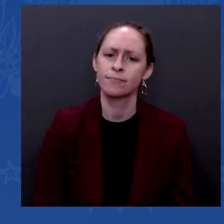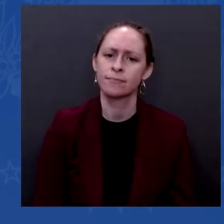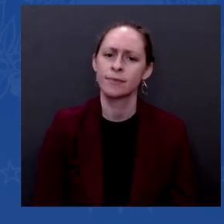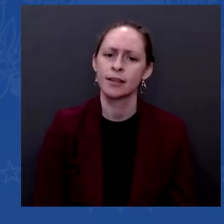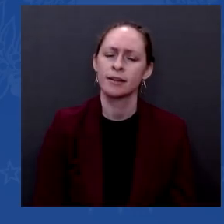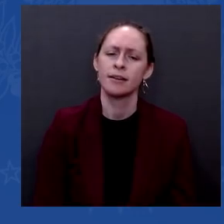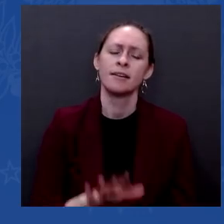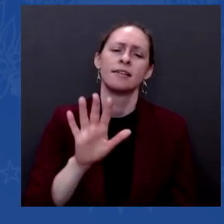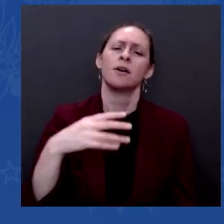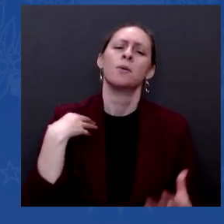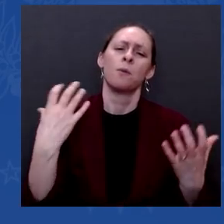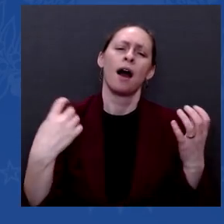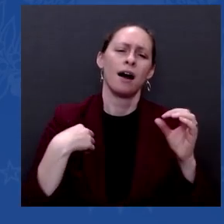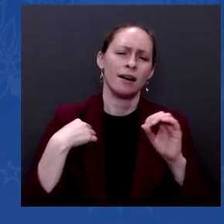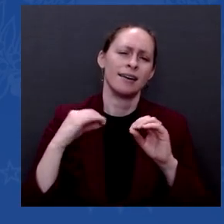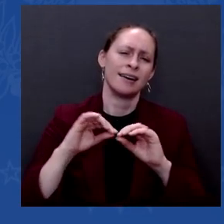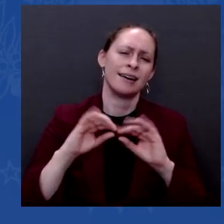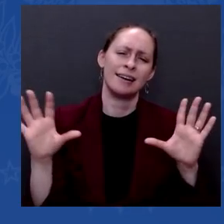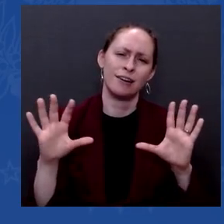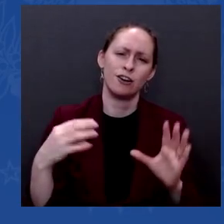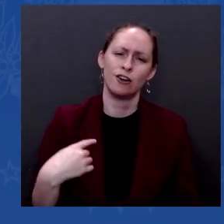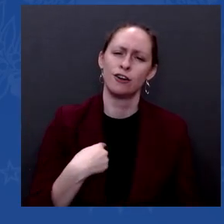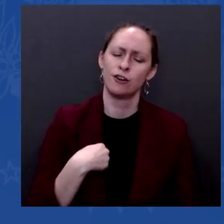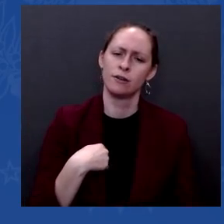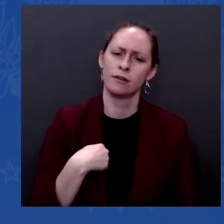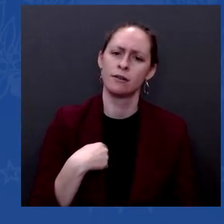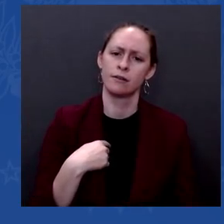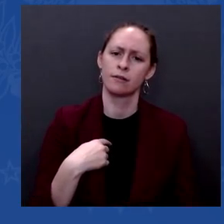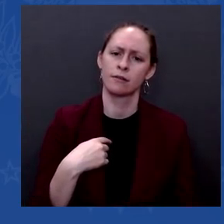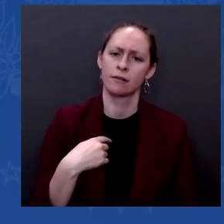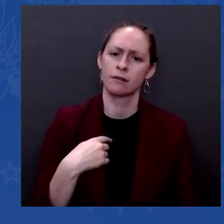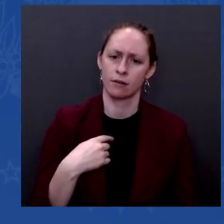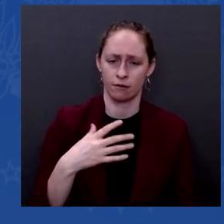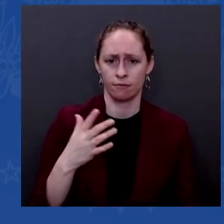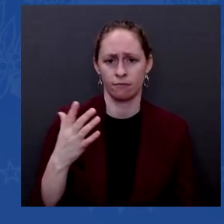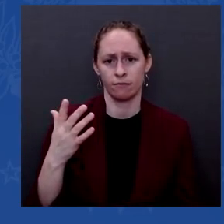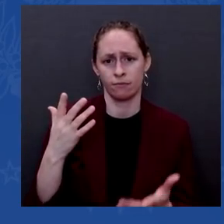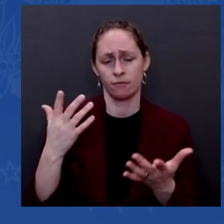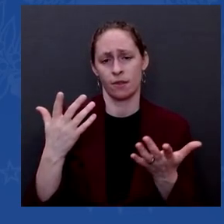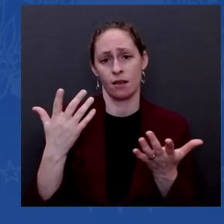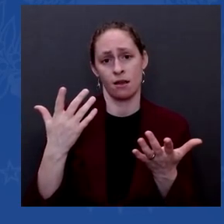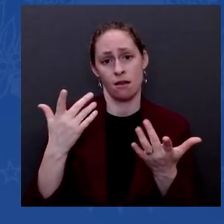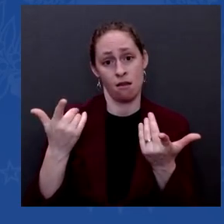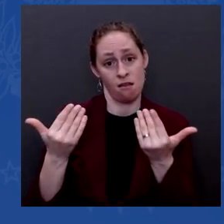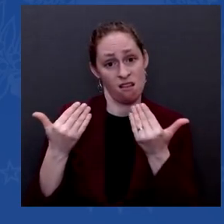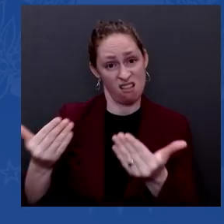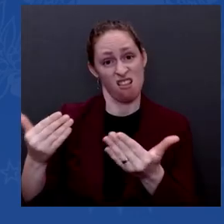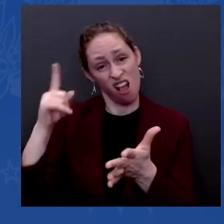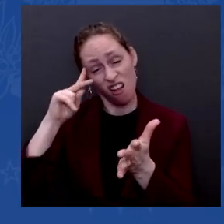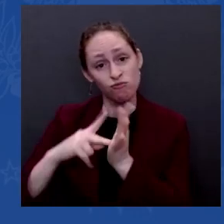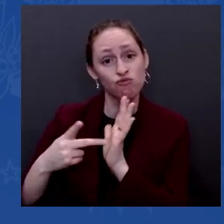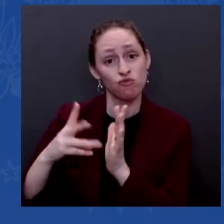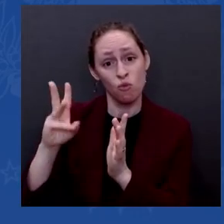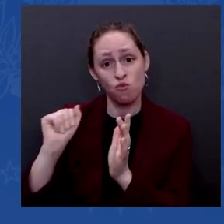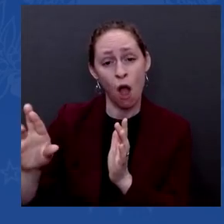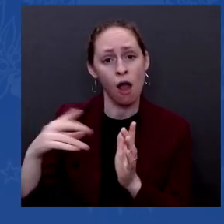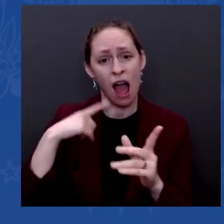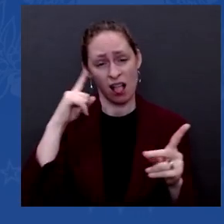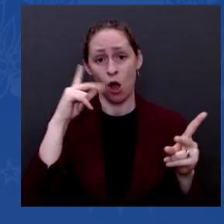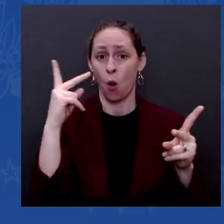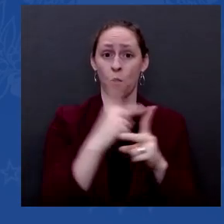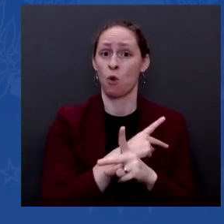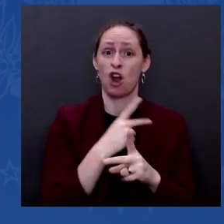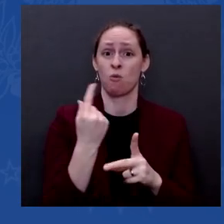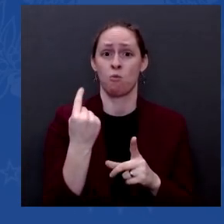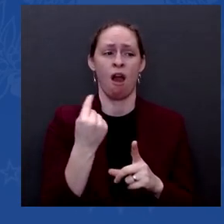intended is one that's unintended. And what I'm concerned about is this could get out of hand — very